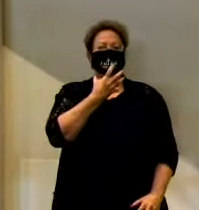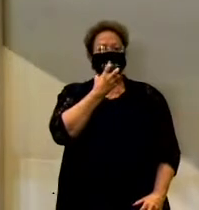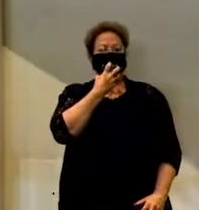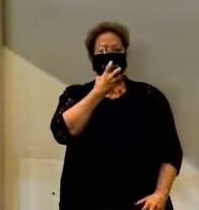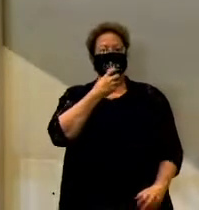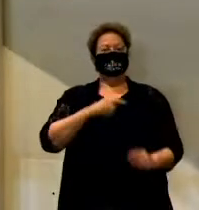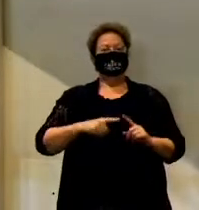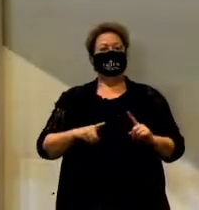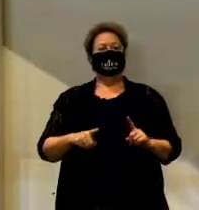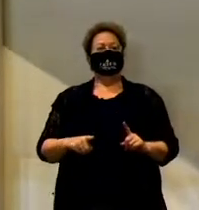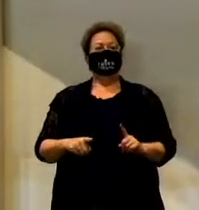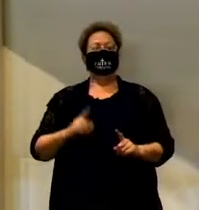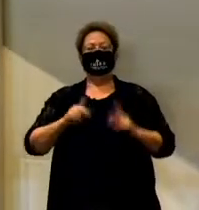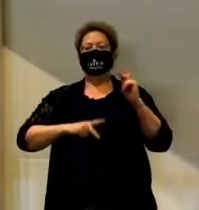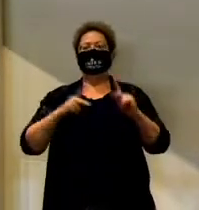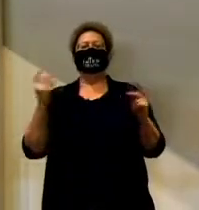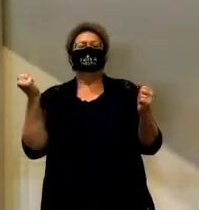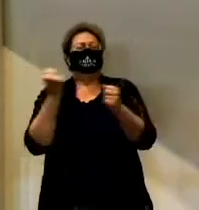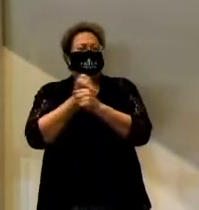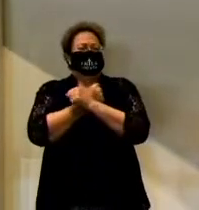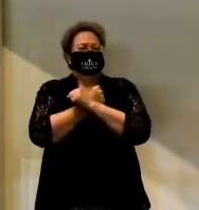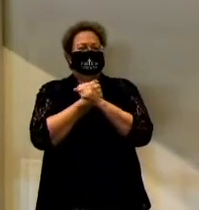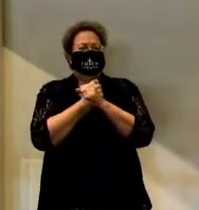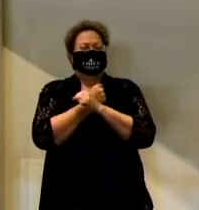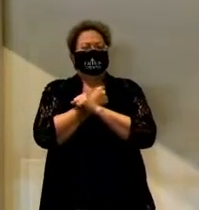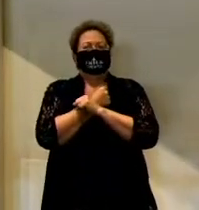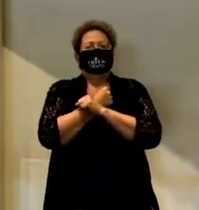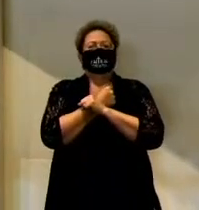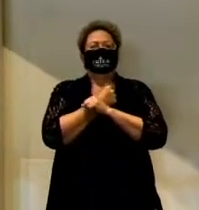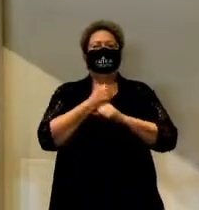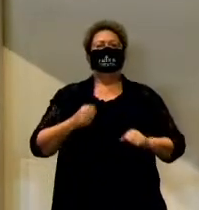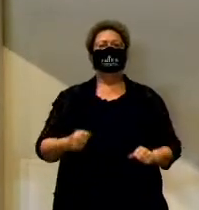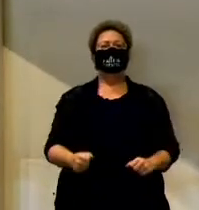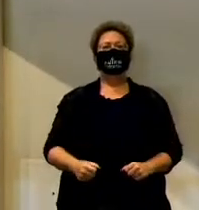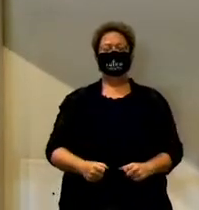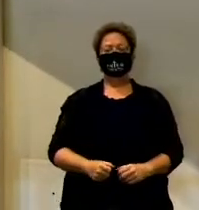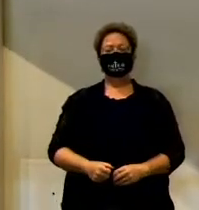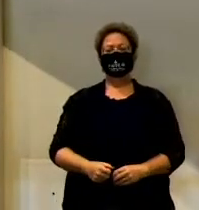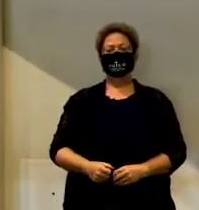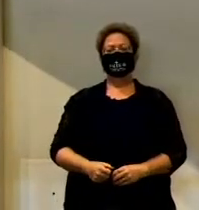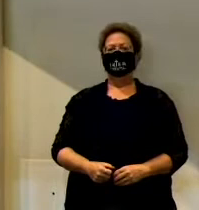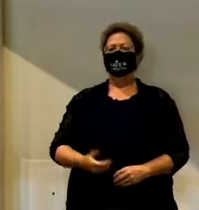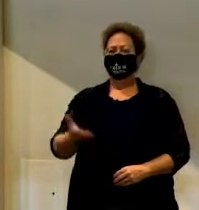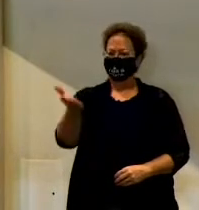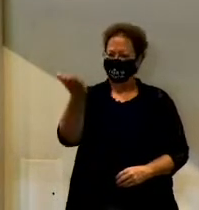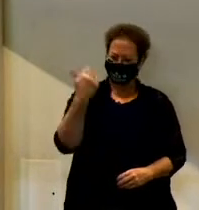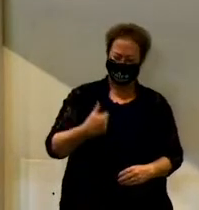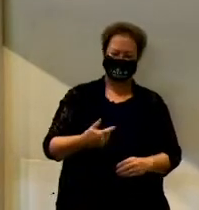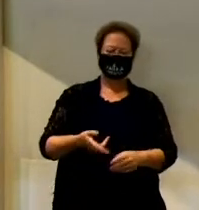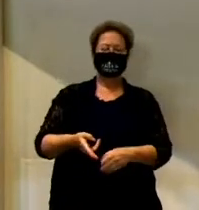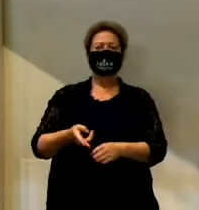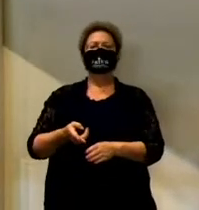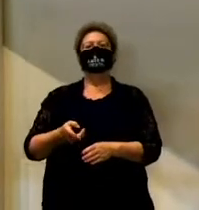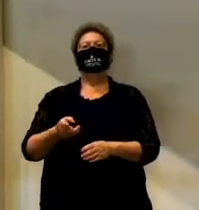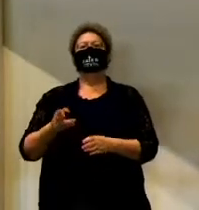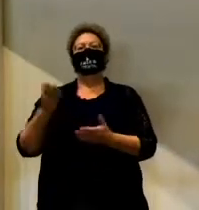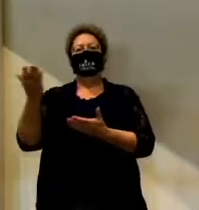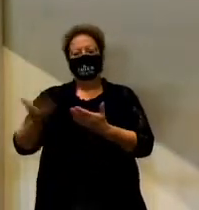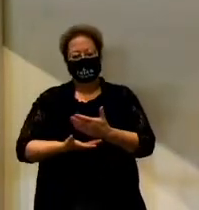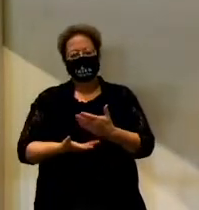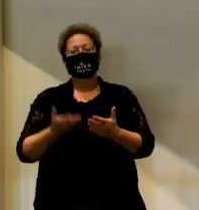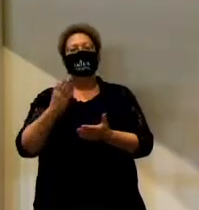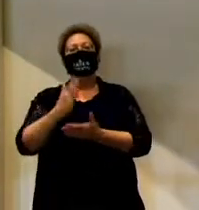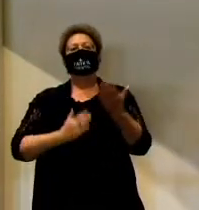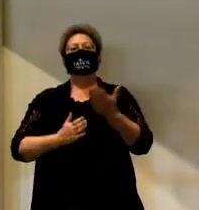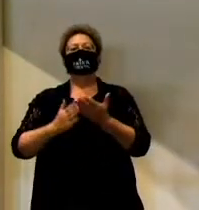coach just loved it. And in fact, they ended up drafting Calvin onto this professional basketball team. And